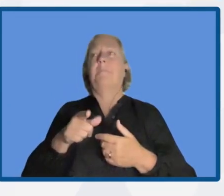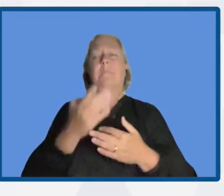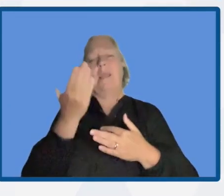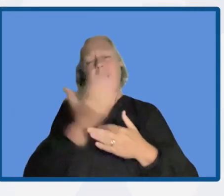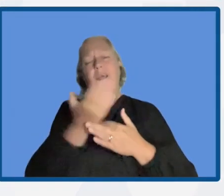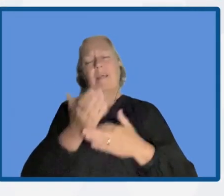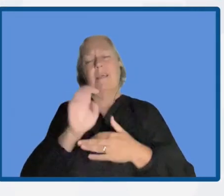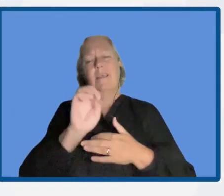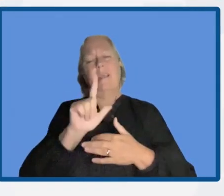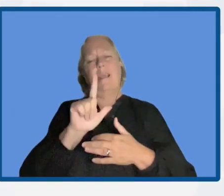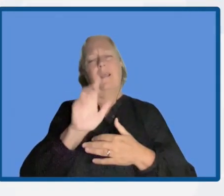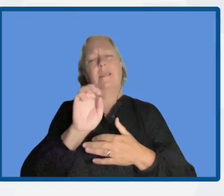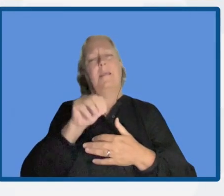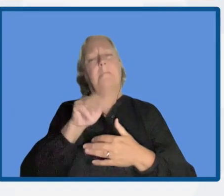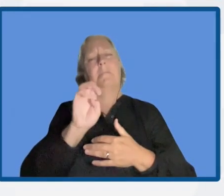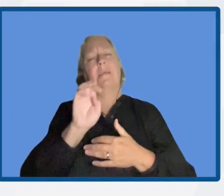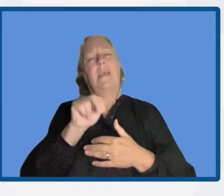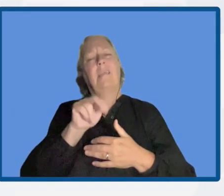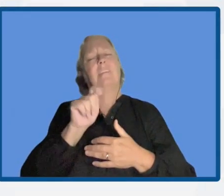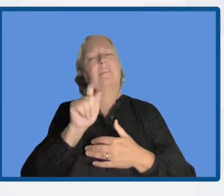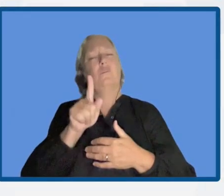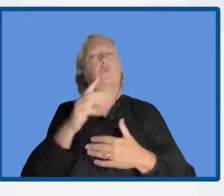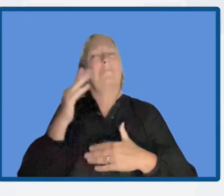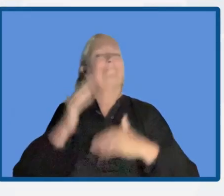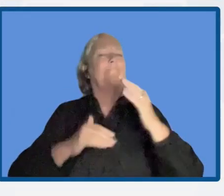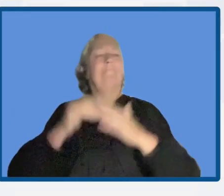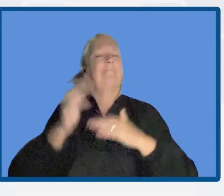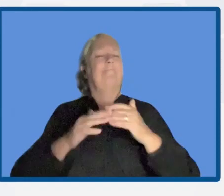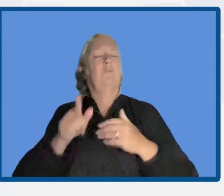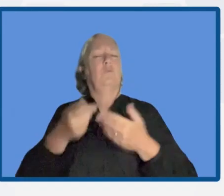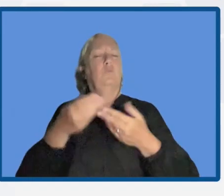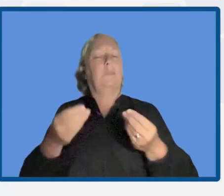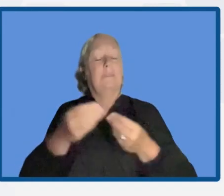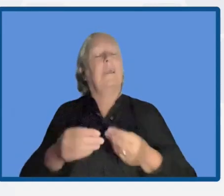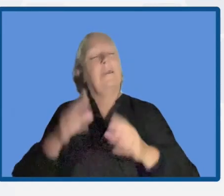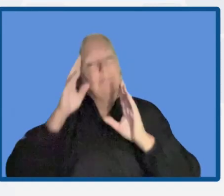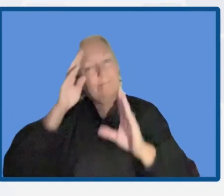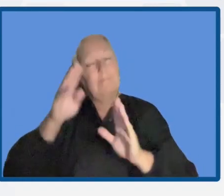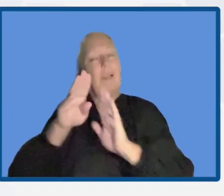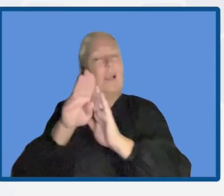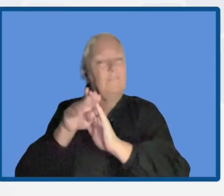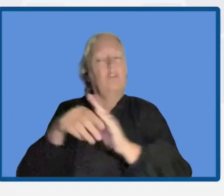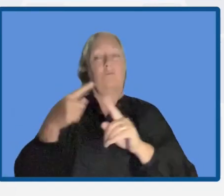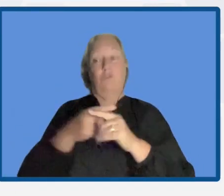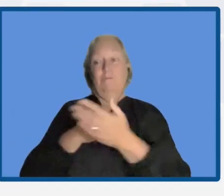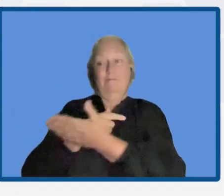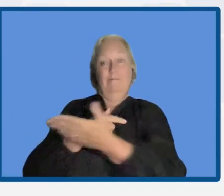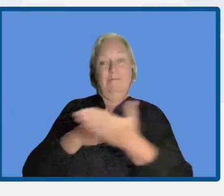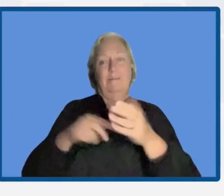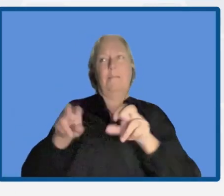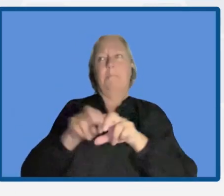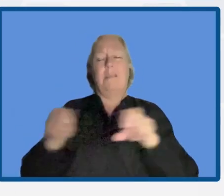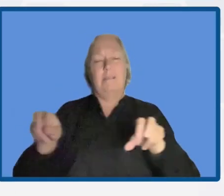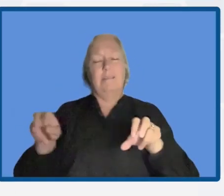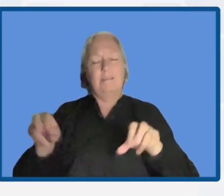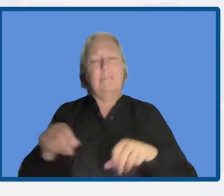Hello, good afternoon, greetings to all, especially to the panel members who are in